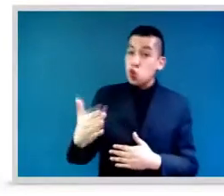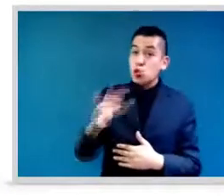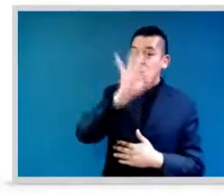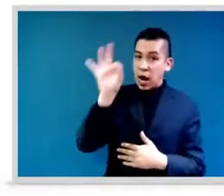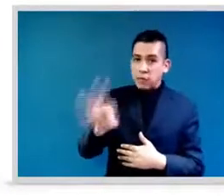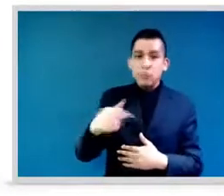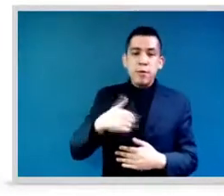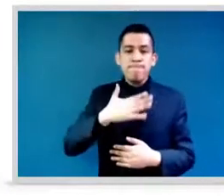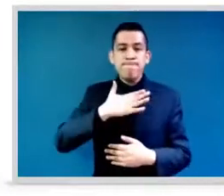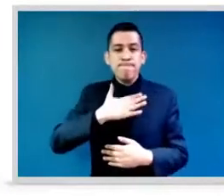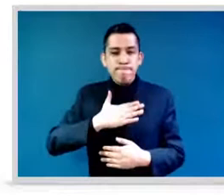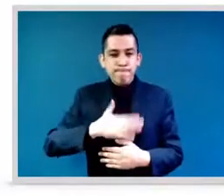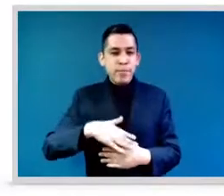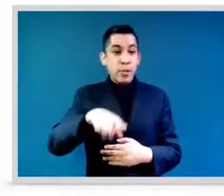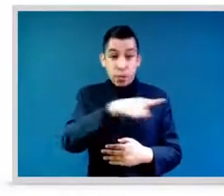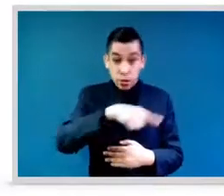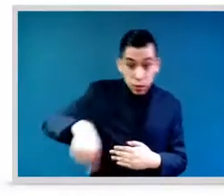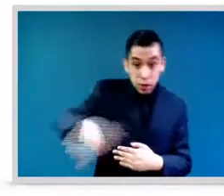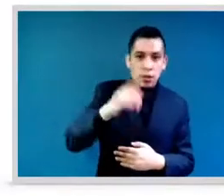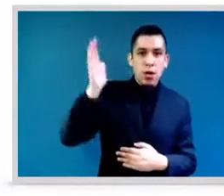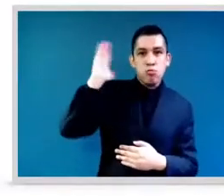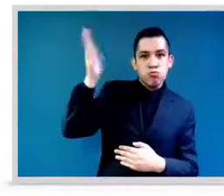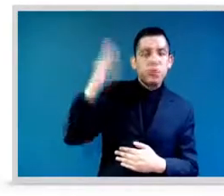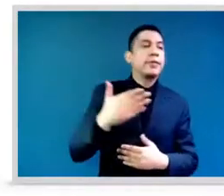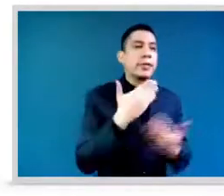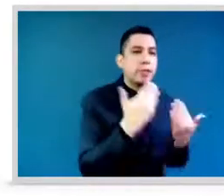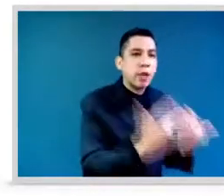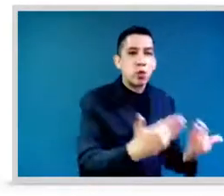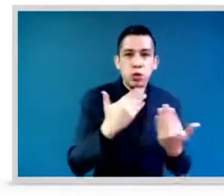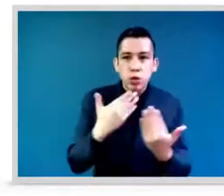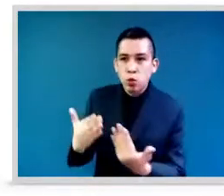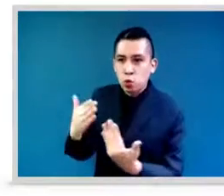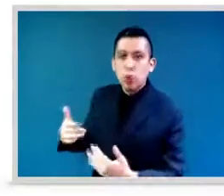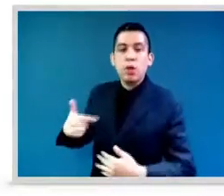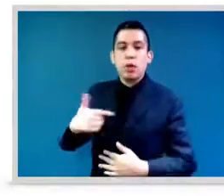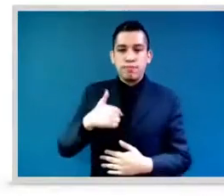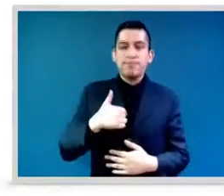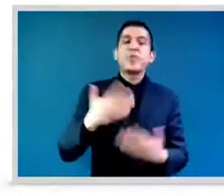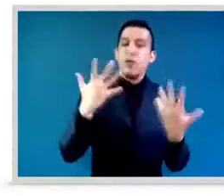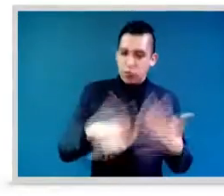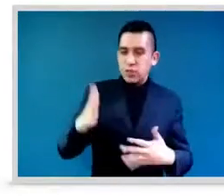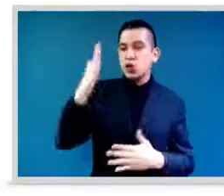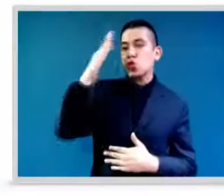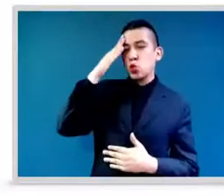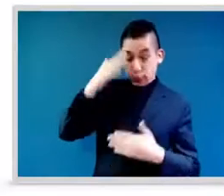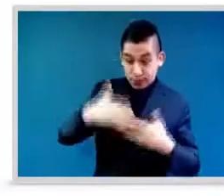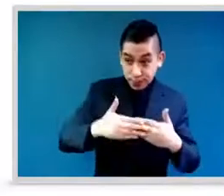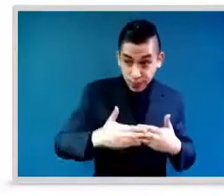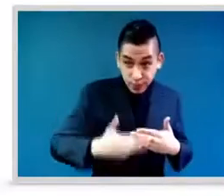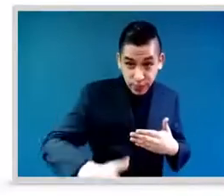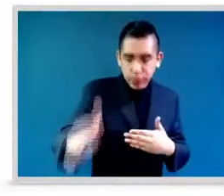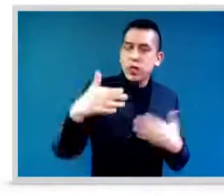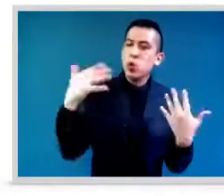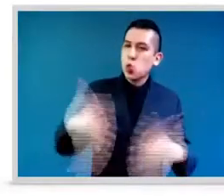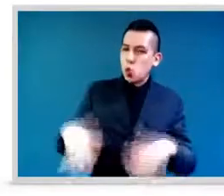I know that we all have a lot of action to do and there is so much more to discuss in the coming days at the forum